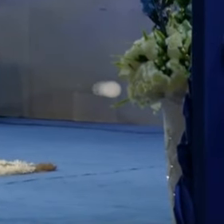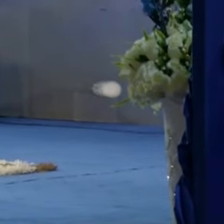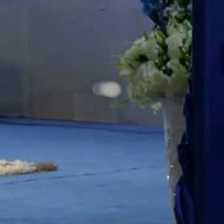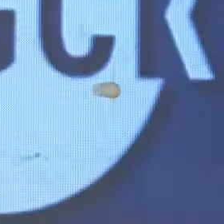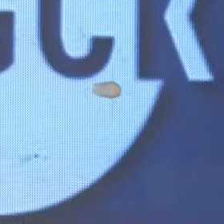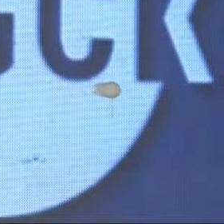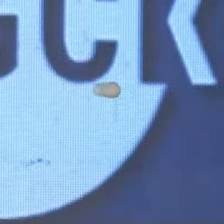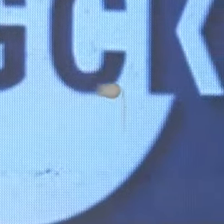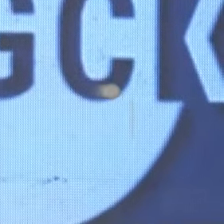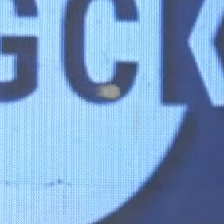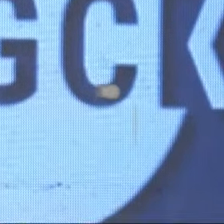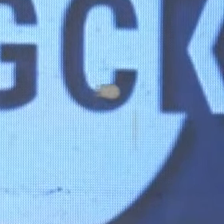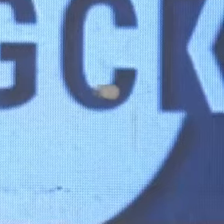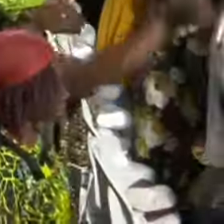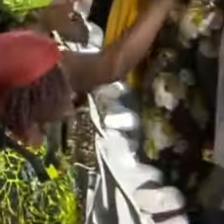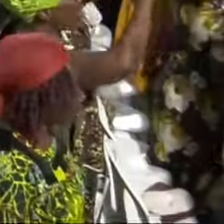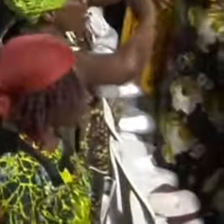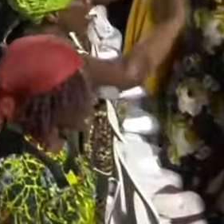Praise the Lord